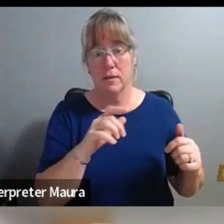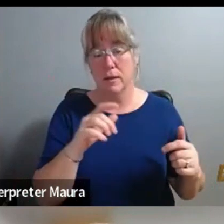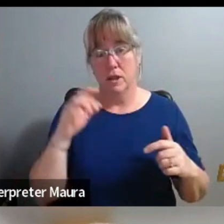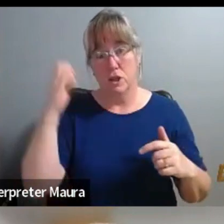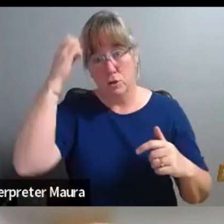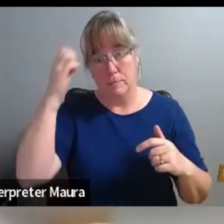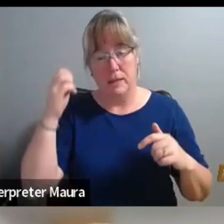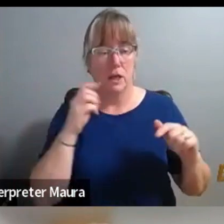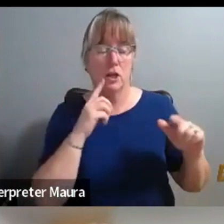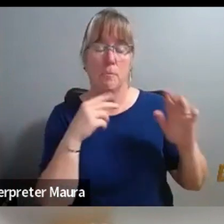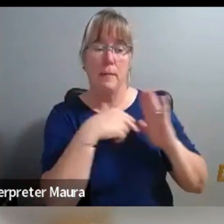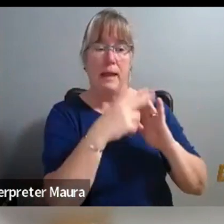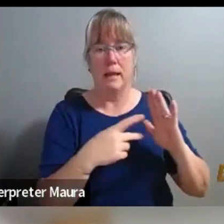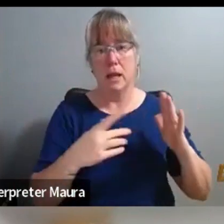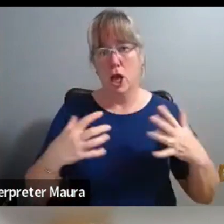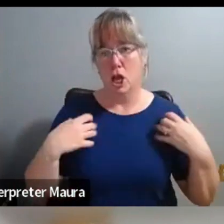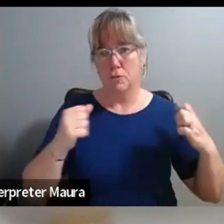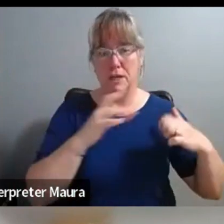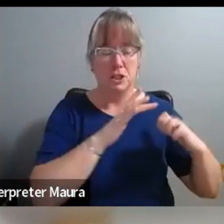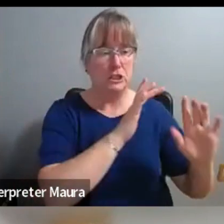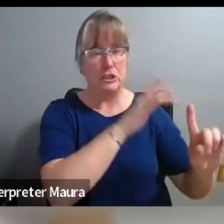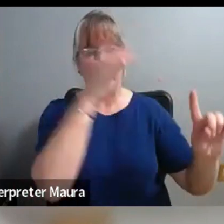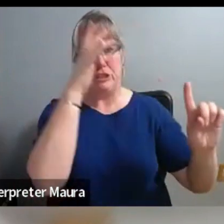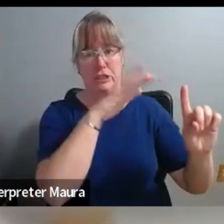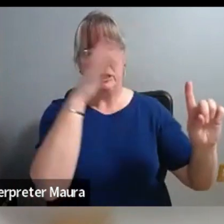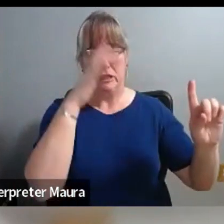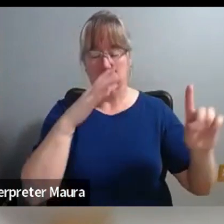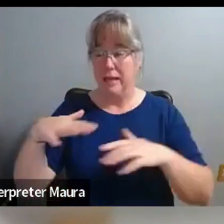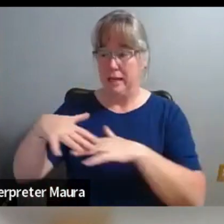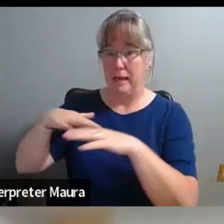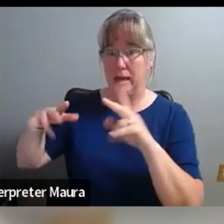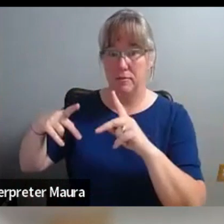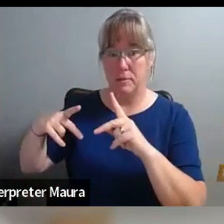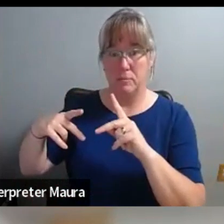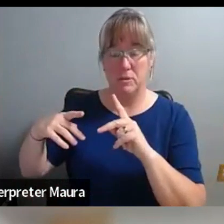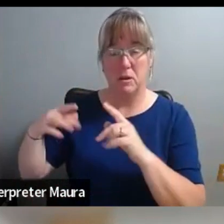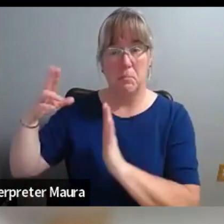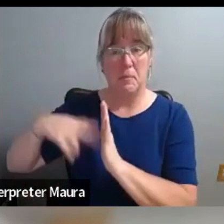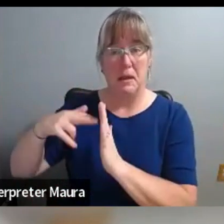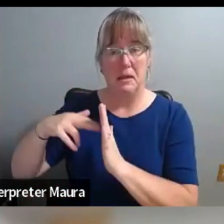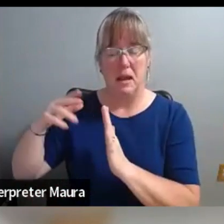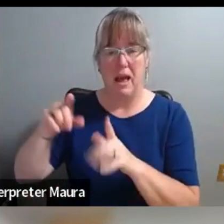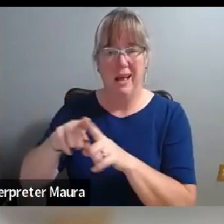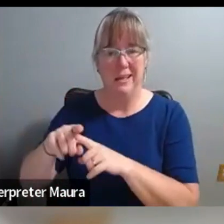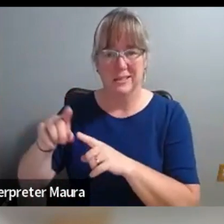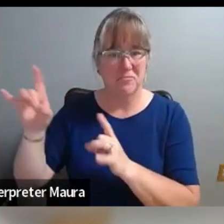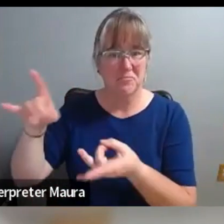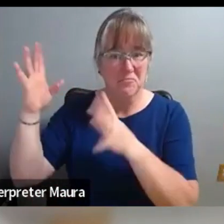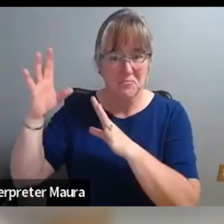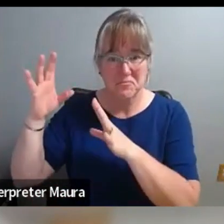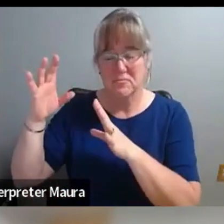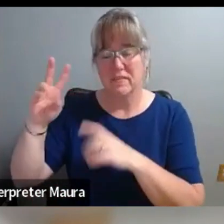courageous light. And the Native Americans and the American Indians are depicted as savage and violent. And